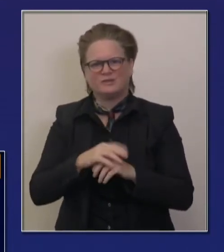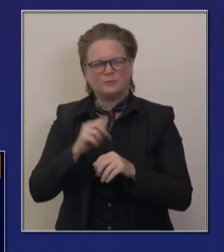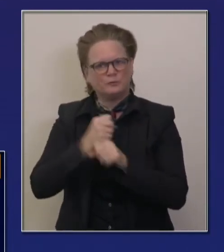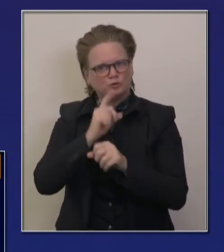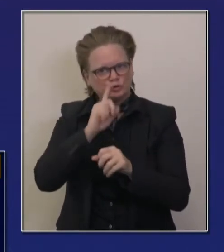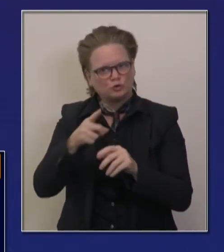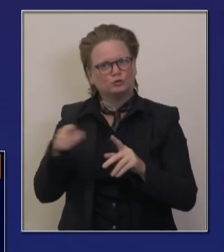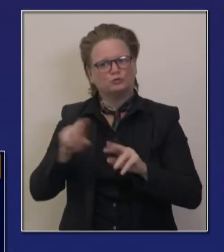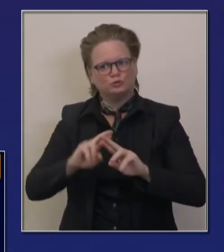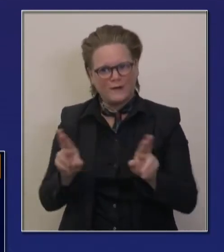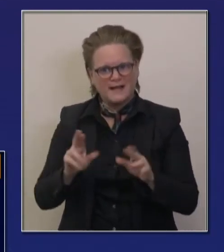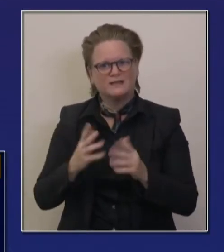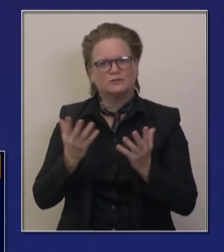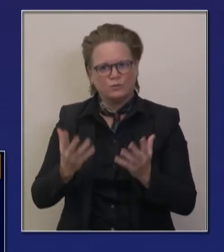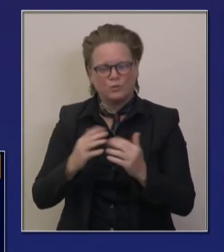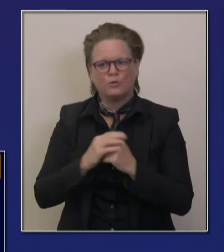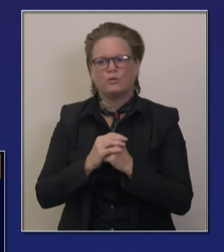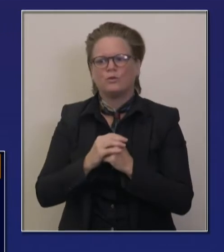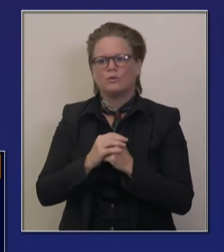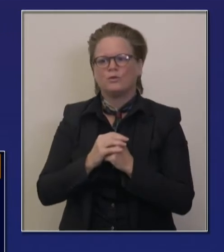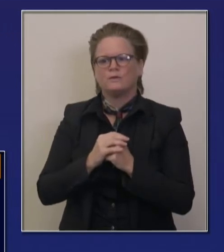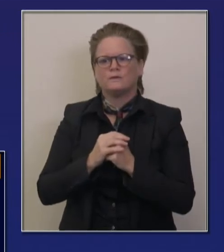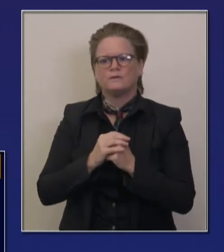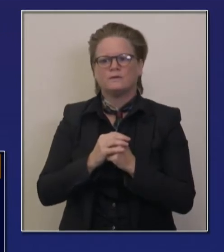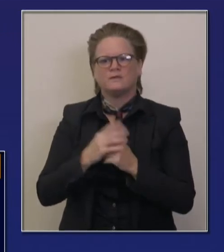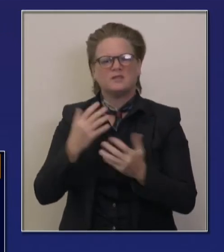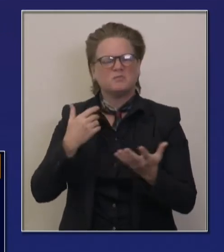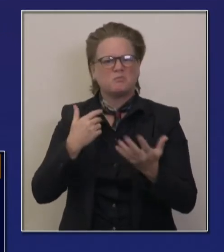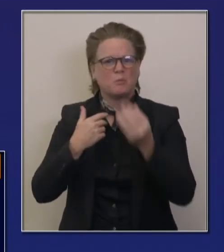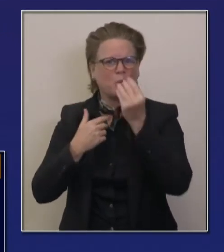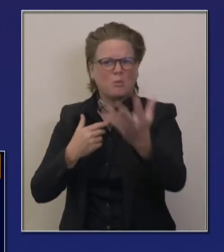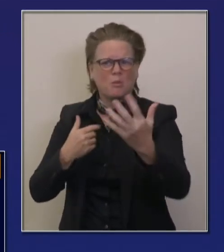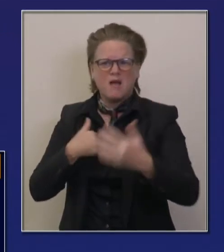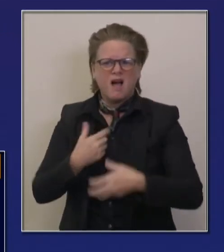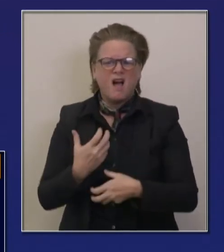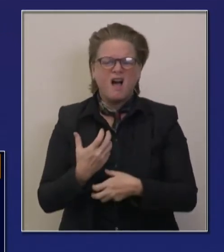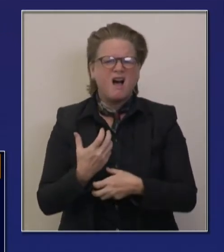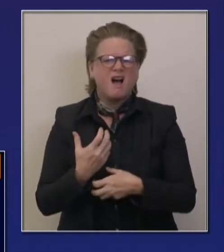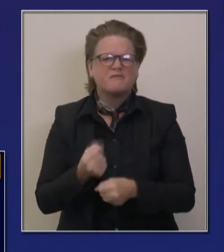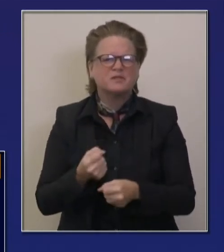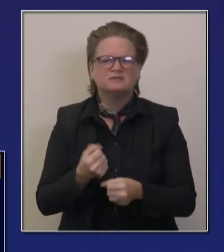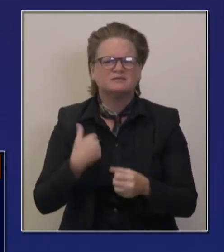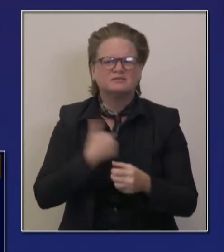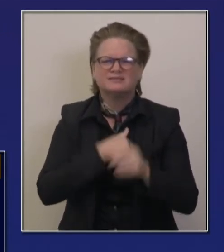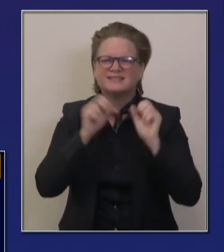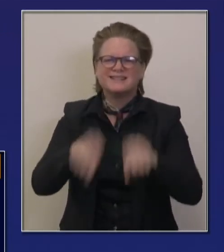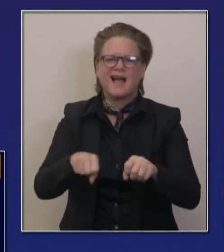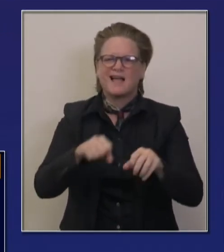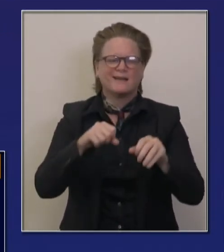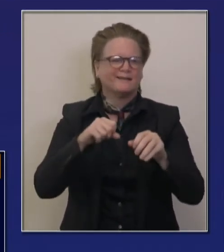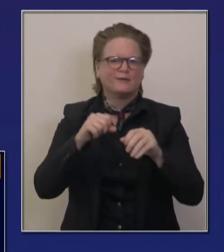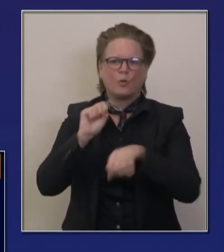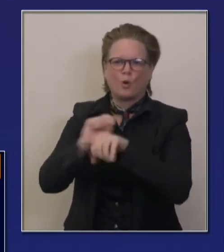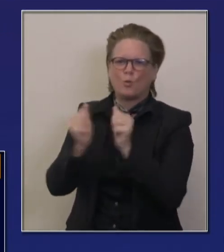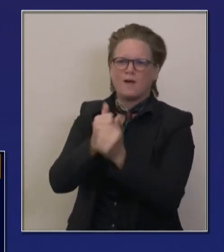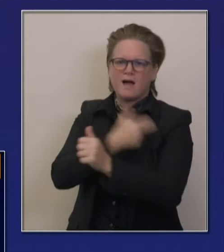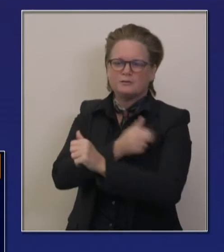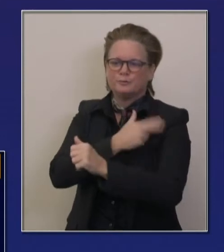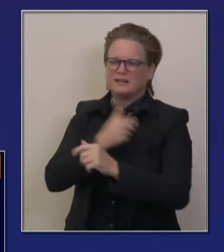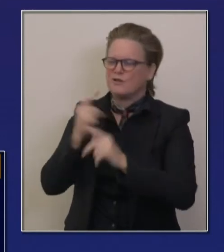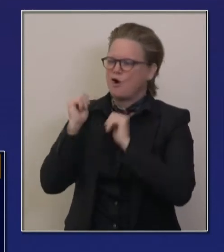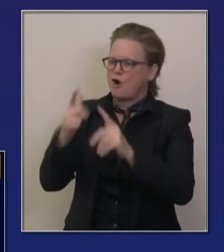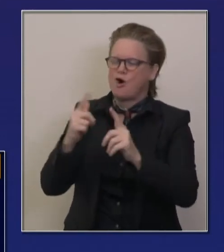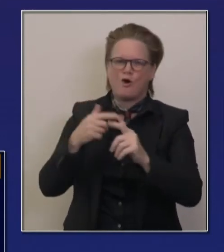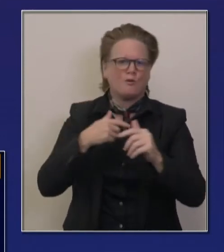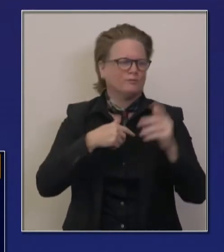depending on where the vaccines go and our capacity to deliver them to supplement and augment what our providers already have. I'll